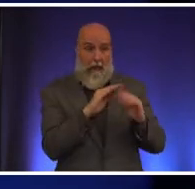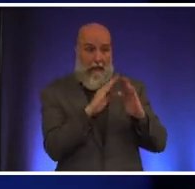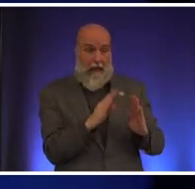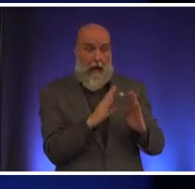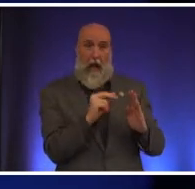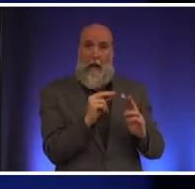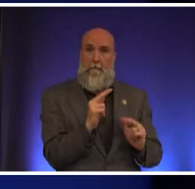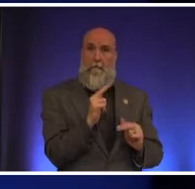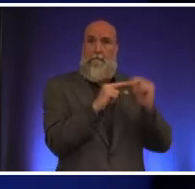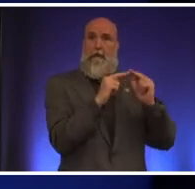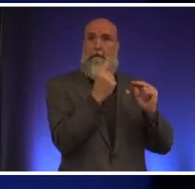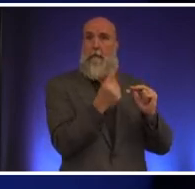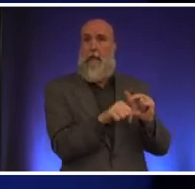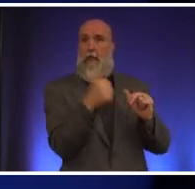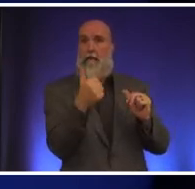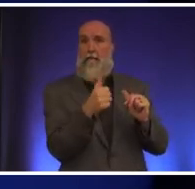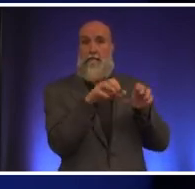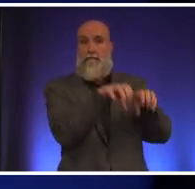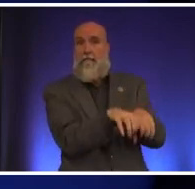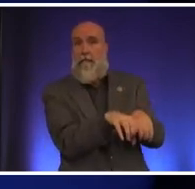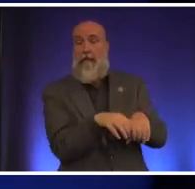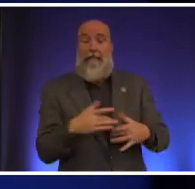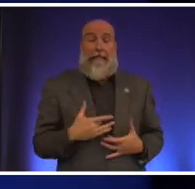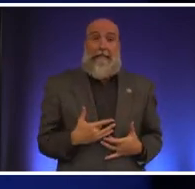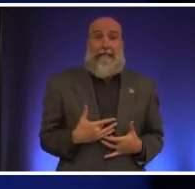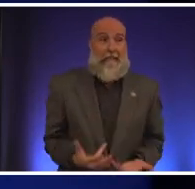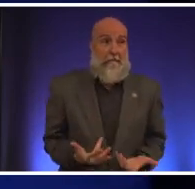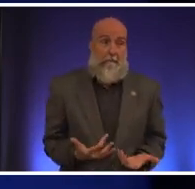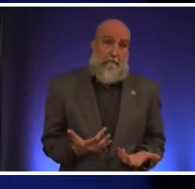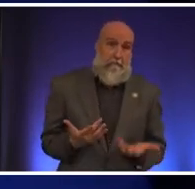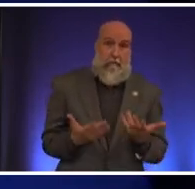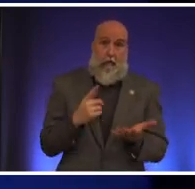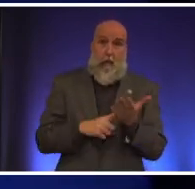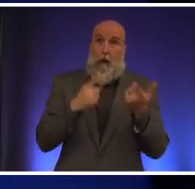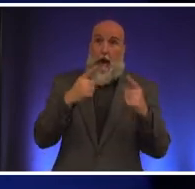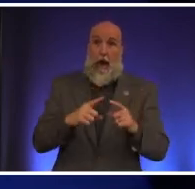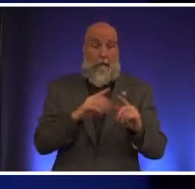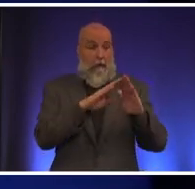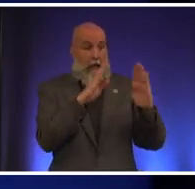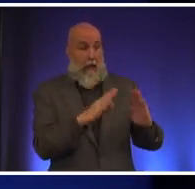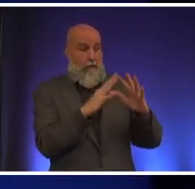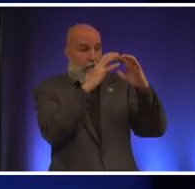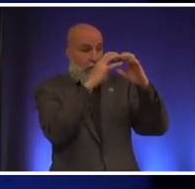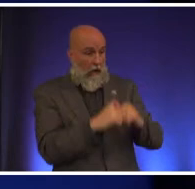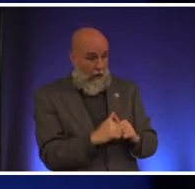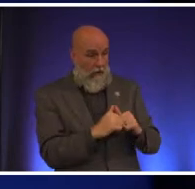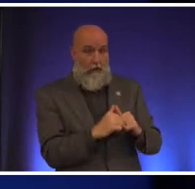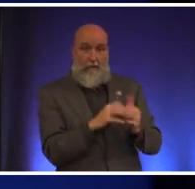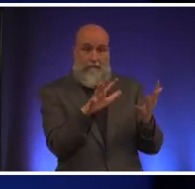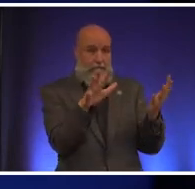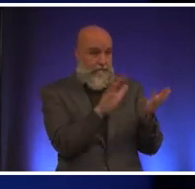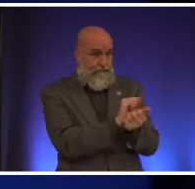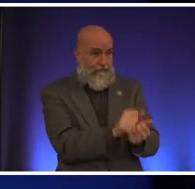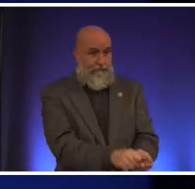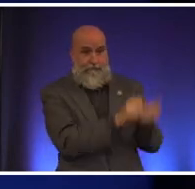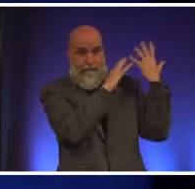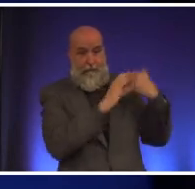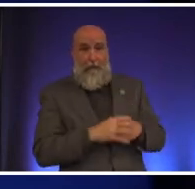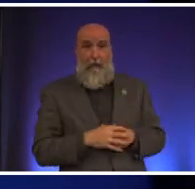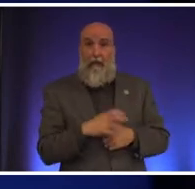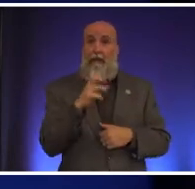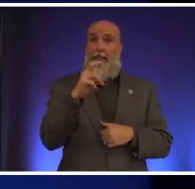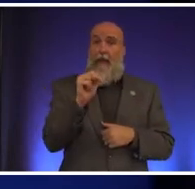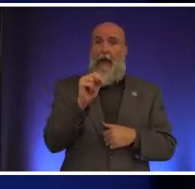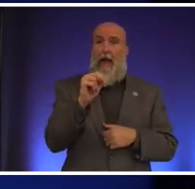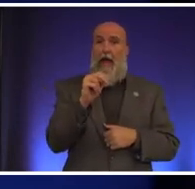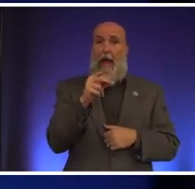build something else typically what happens is uh the house gets knocked down it gets demolished and then and it